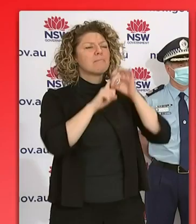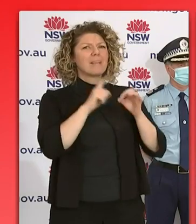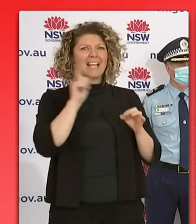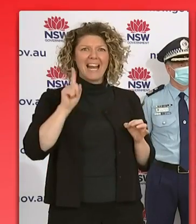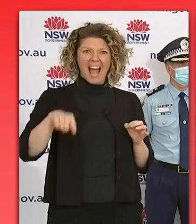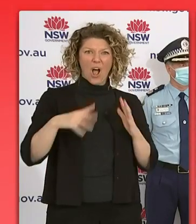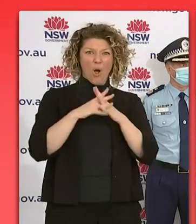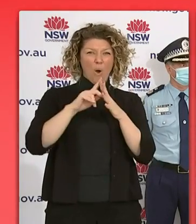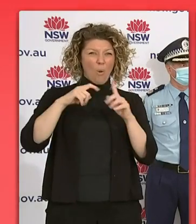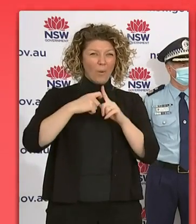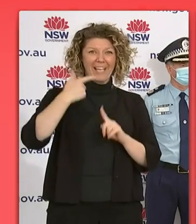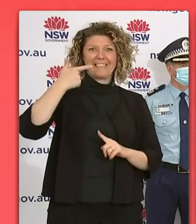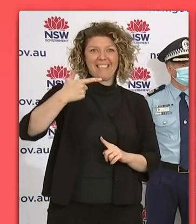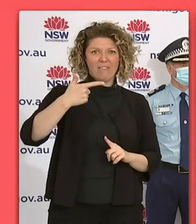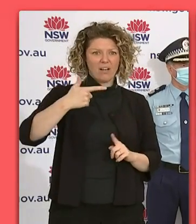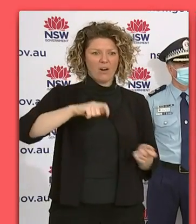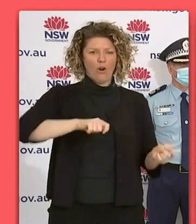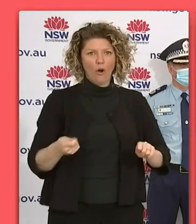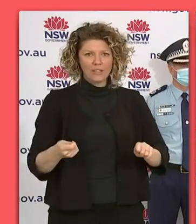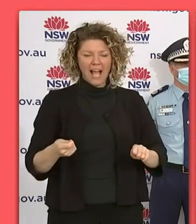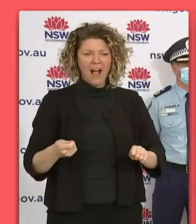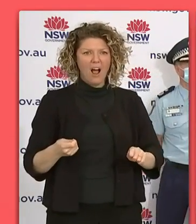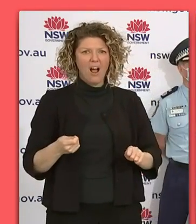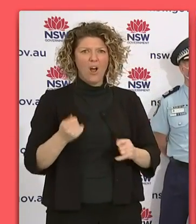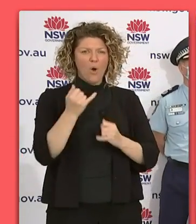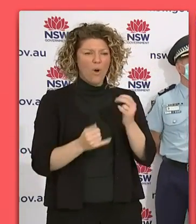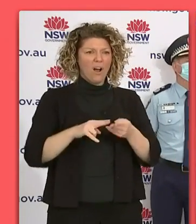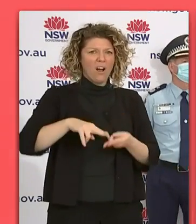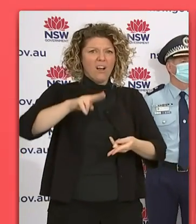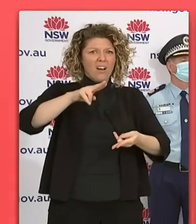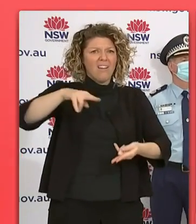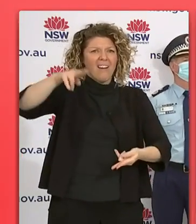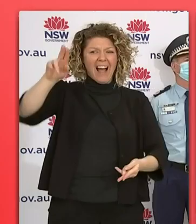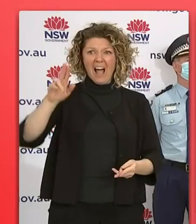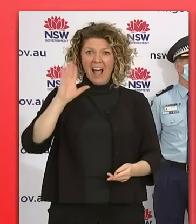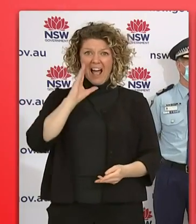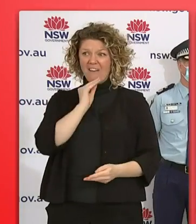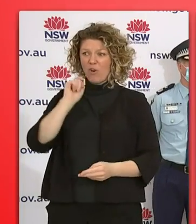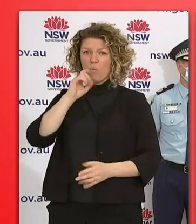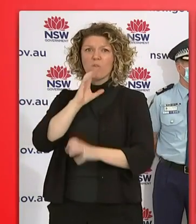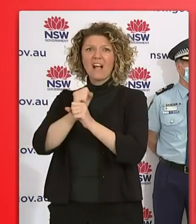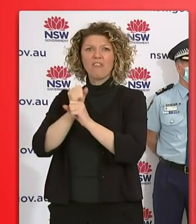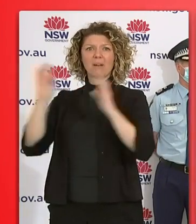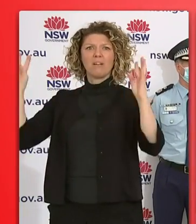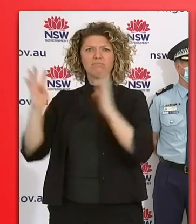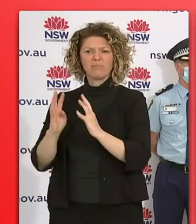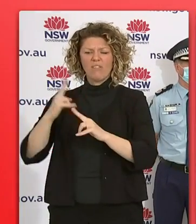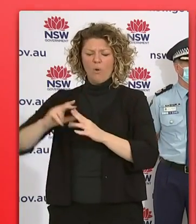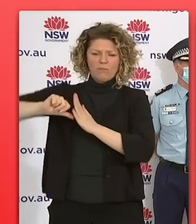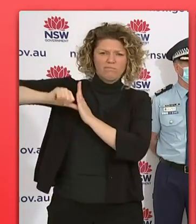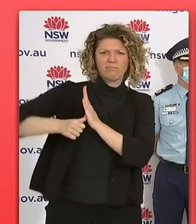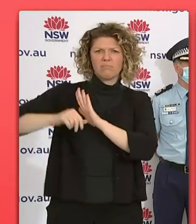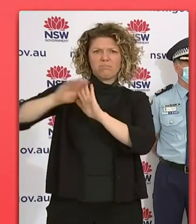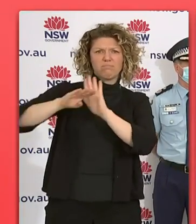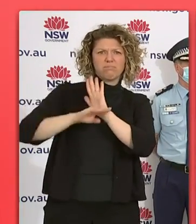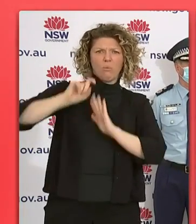cases today. Crisis cabinet's going to consider and be asked to bring in more restrictions and tighten the health orders. Why has that taken so long? Oh,